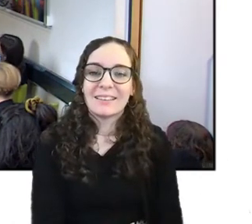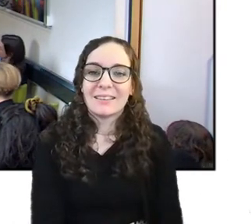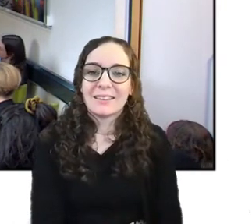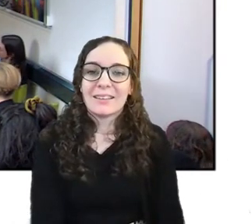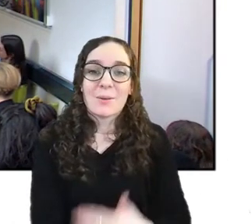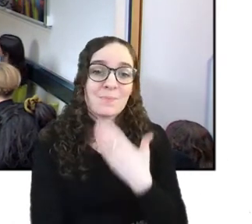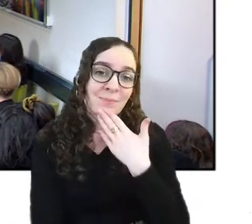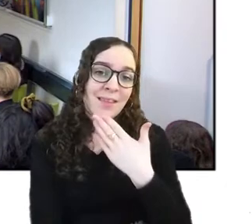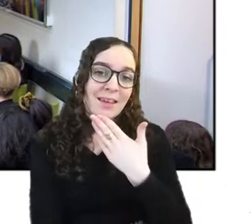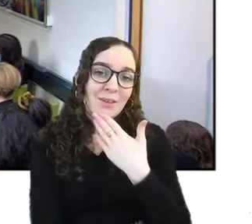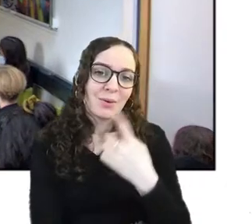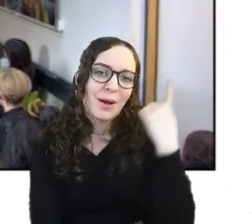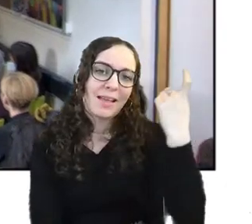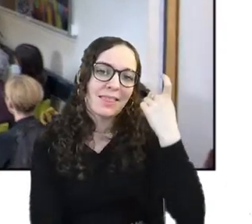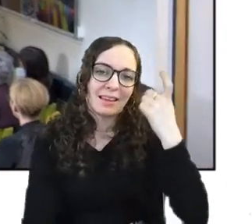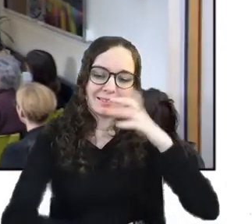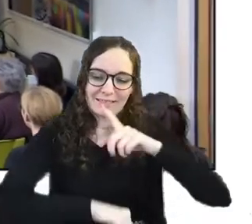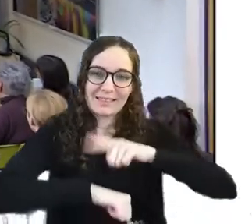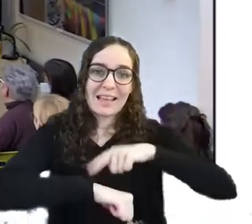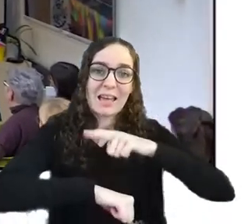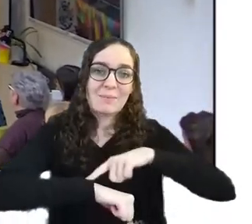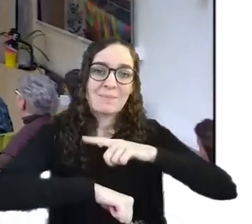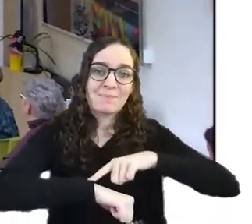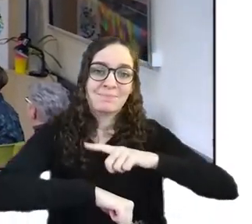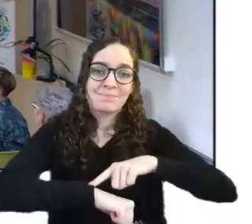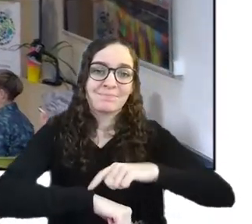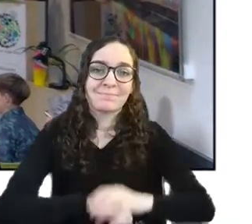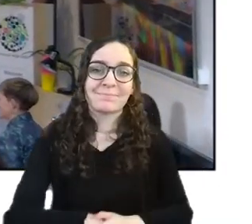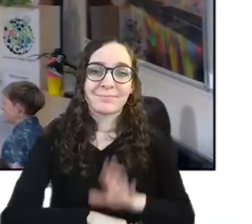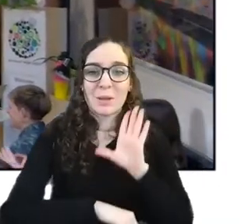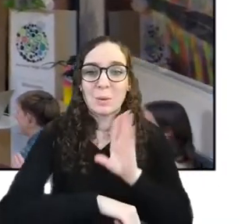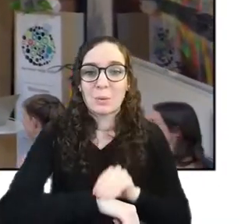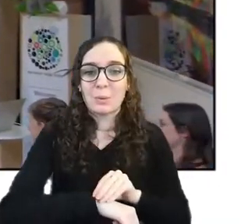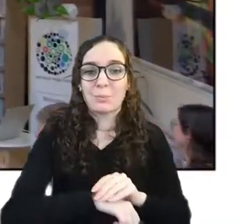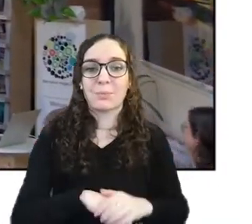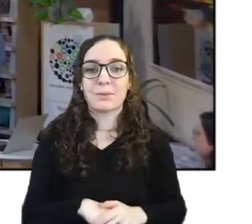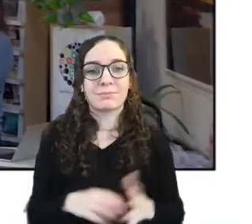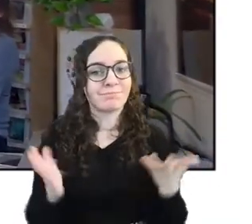think that's probably all we've got time for today so don't meet in giving a hand to